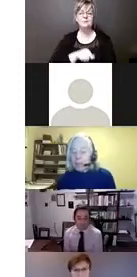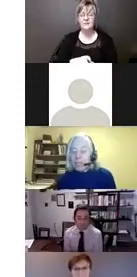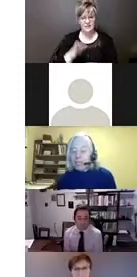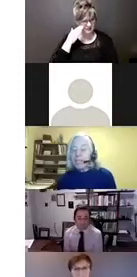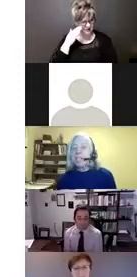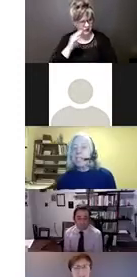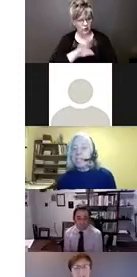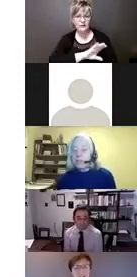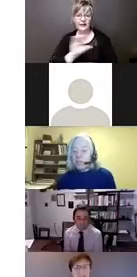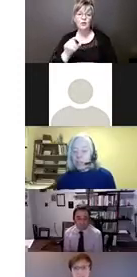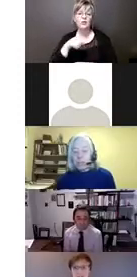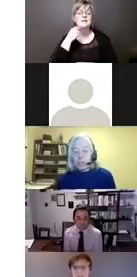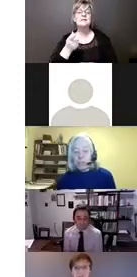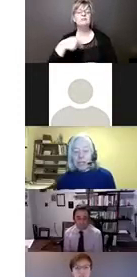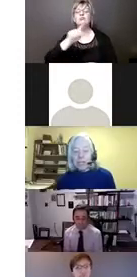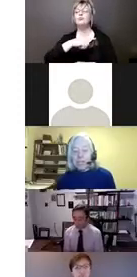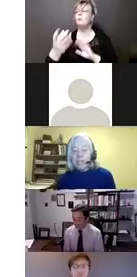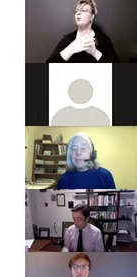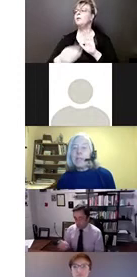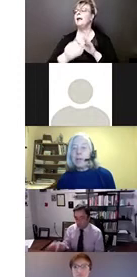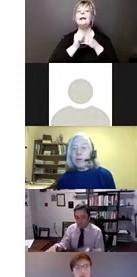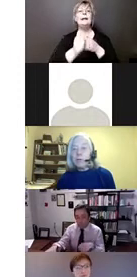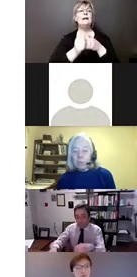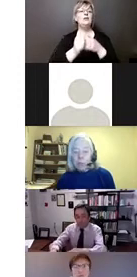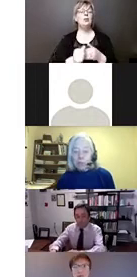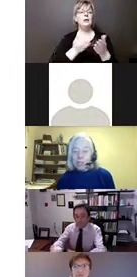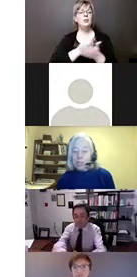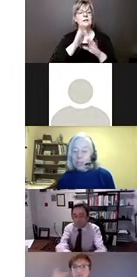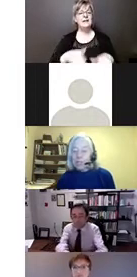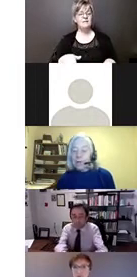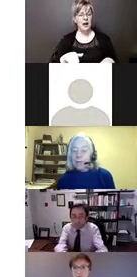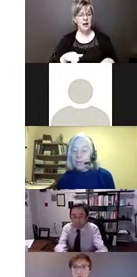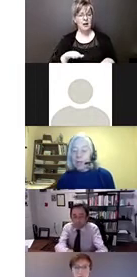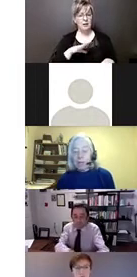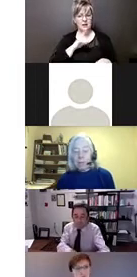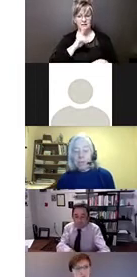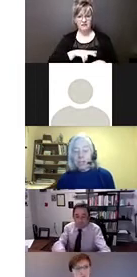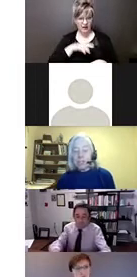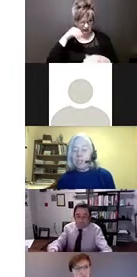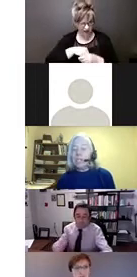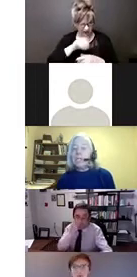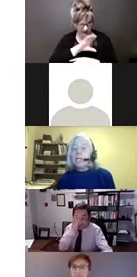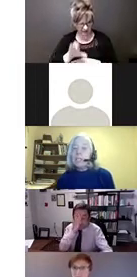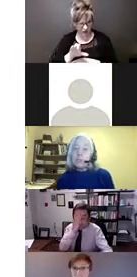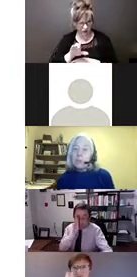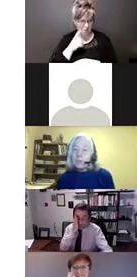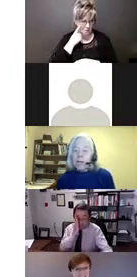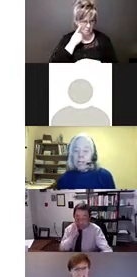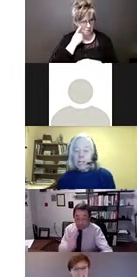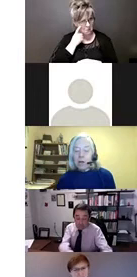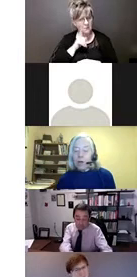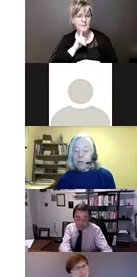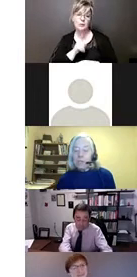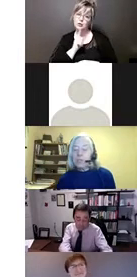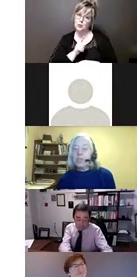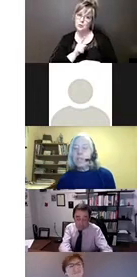reputation as a leader in children's rights, but at home, we wish it would live up to that reputation. Children's rights